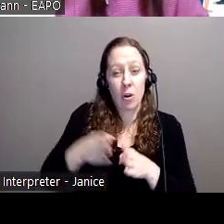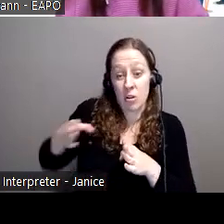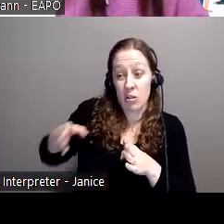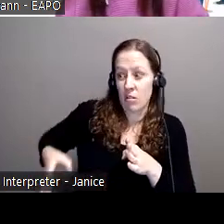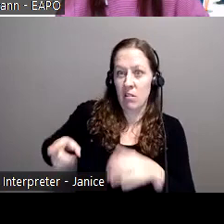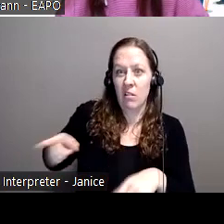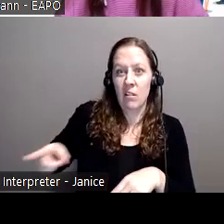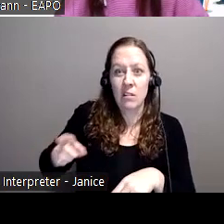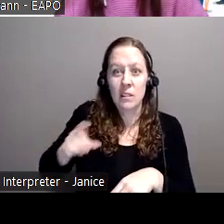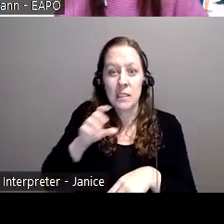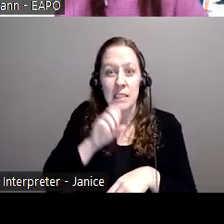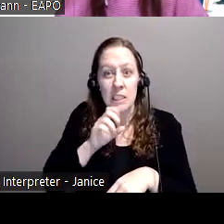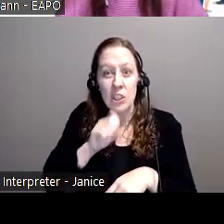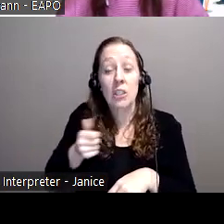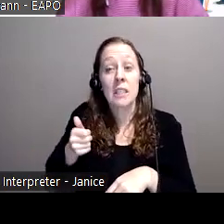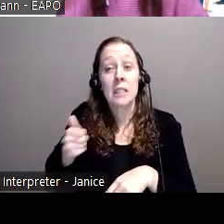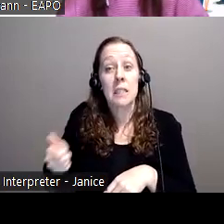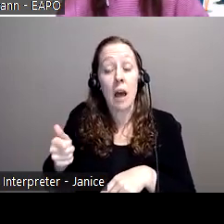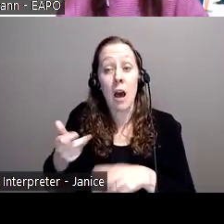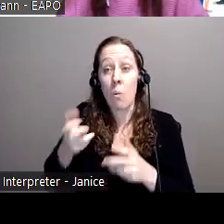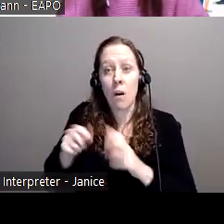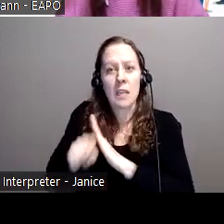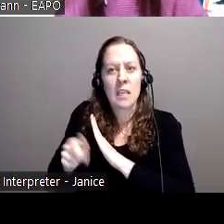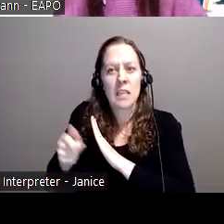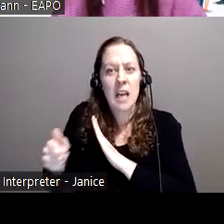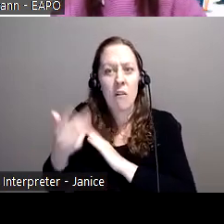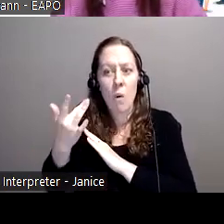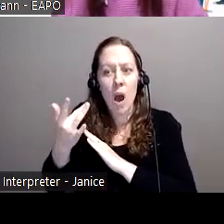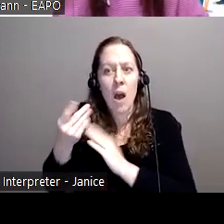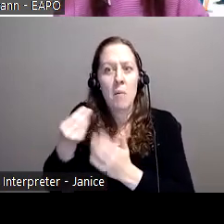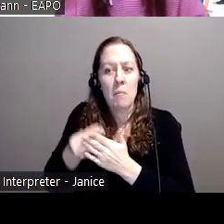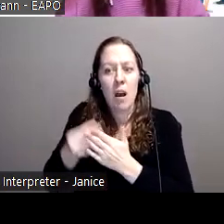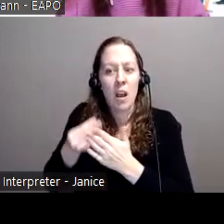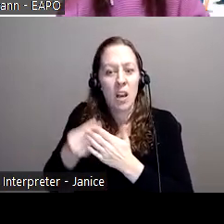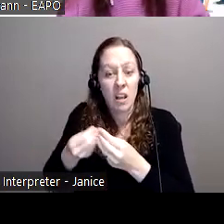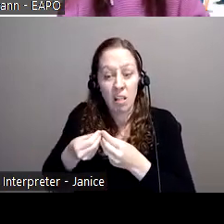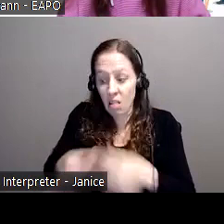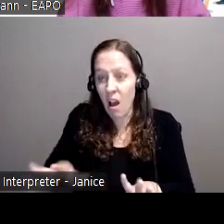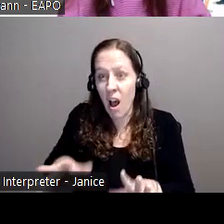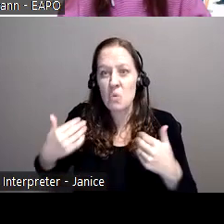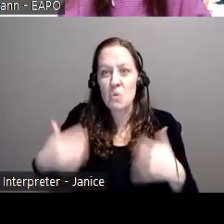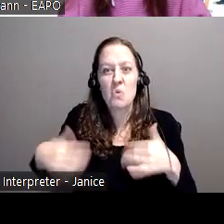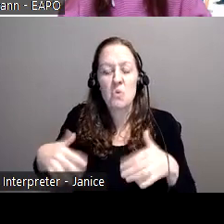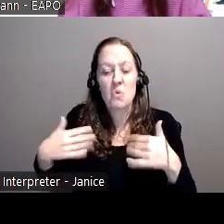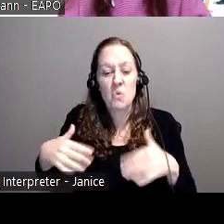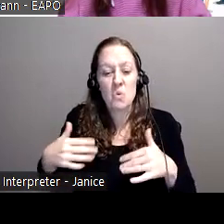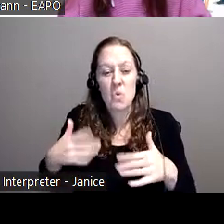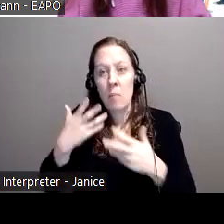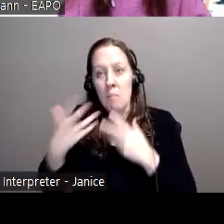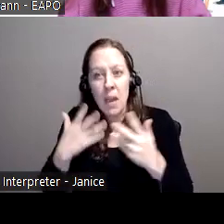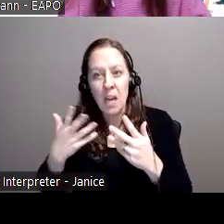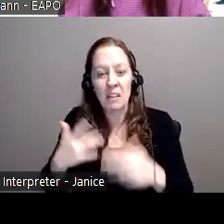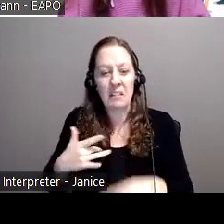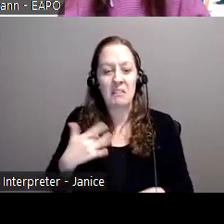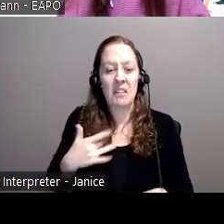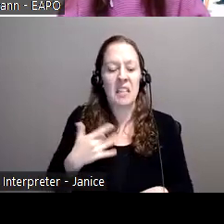was suicidal because of all the money he had lost and embarrassment. So what is the, what are those calls or is there urgency? Like how, what did they look like